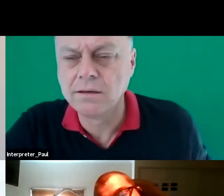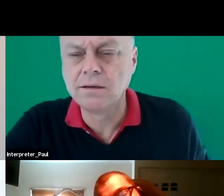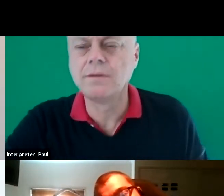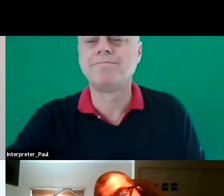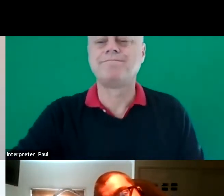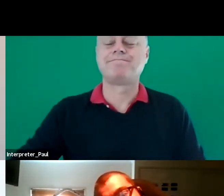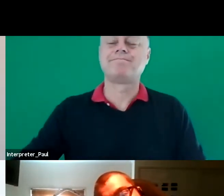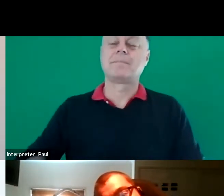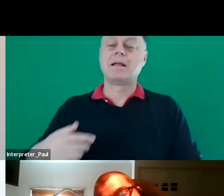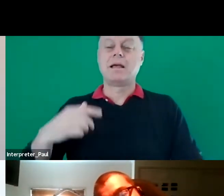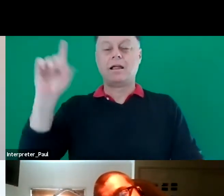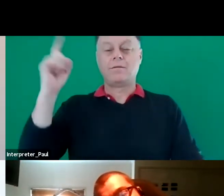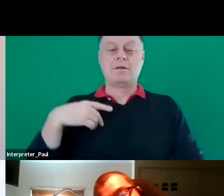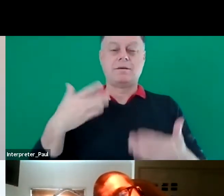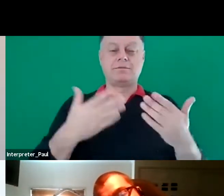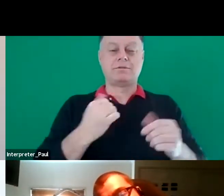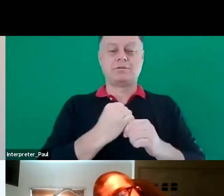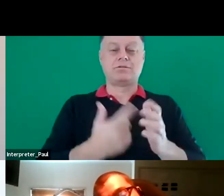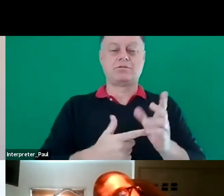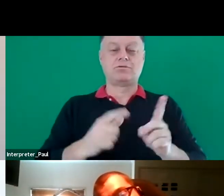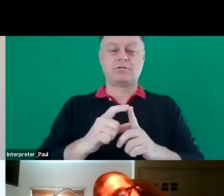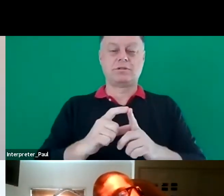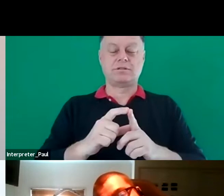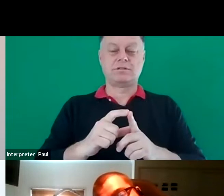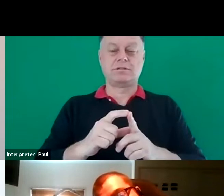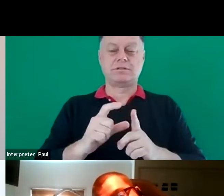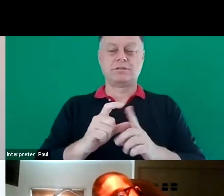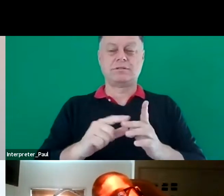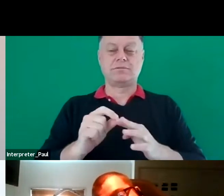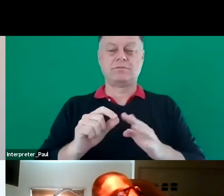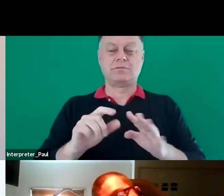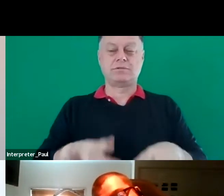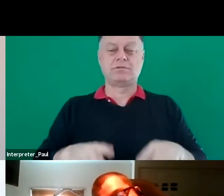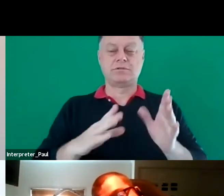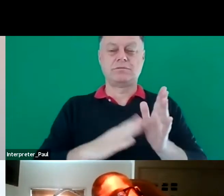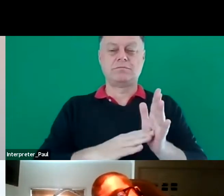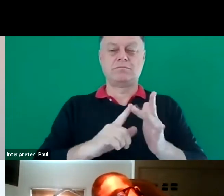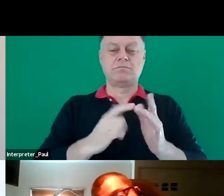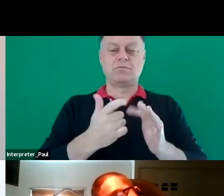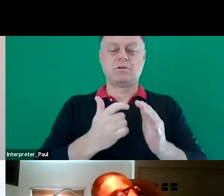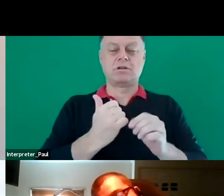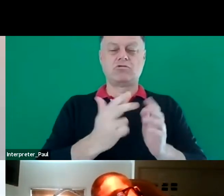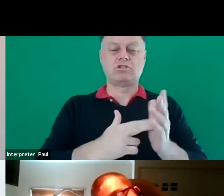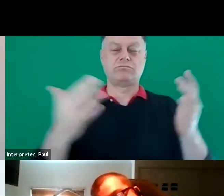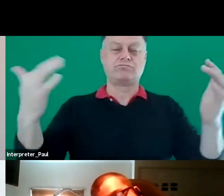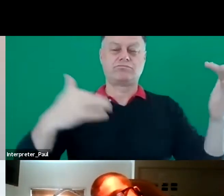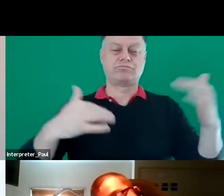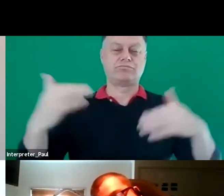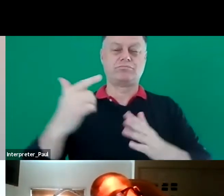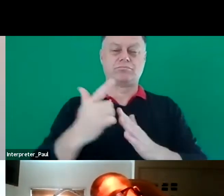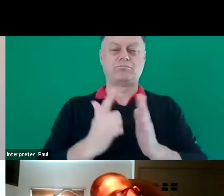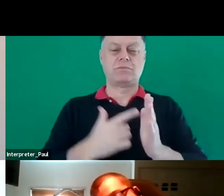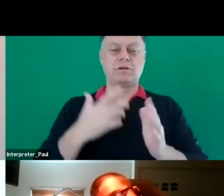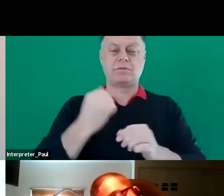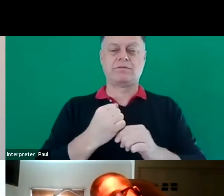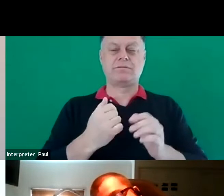As I'm currently studying a graduate diploma of Australian Migration Law, I believe that migration will contribute